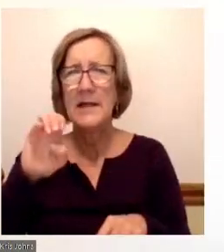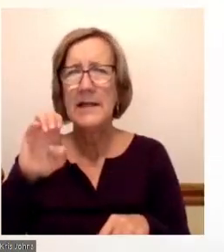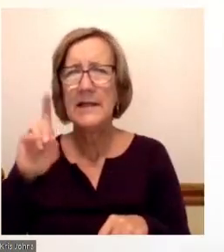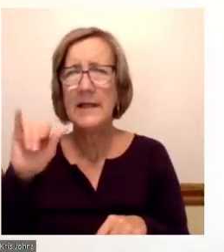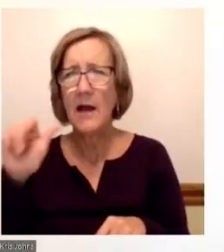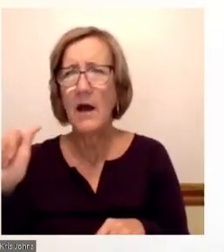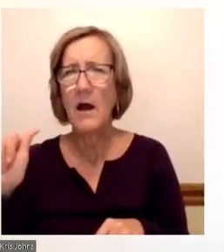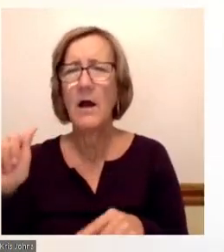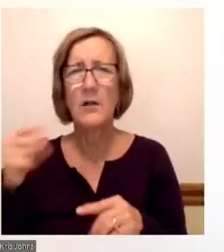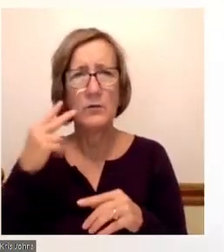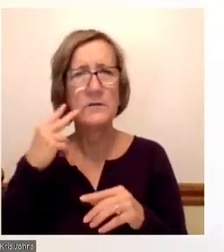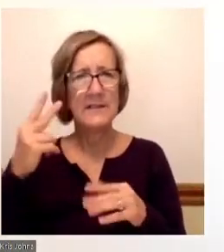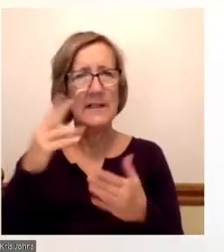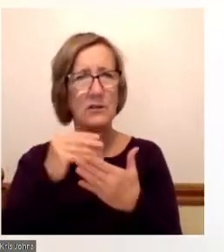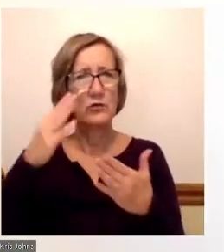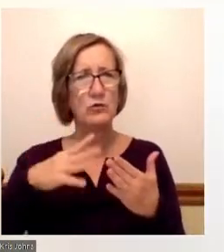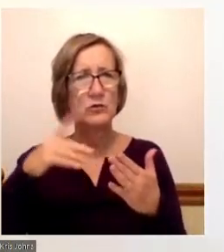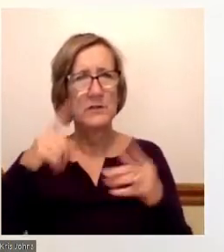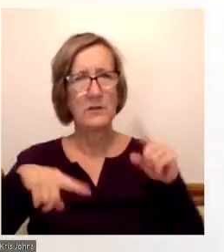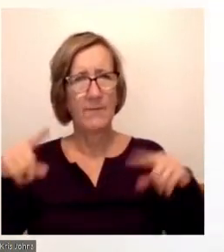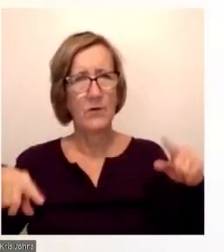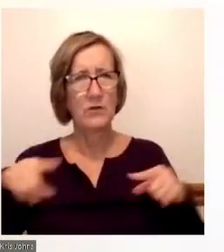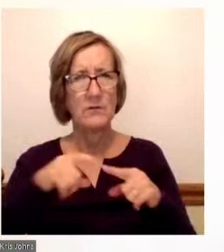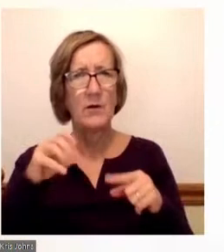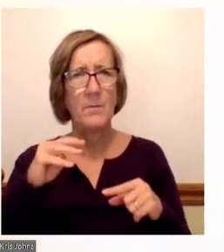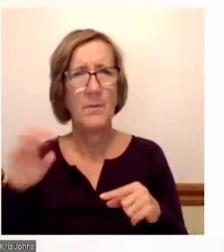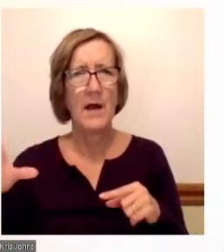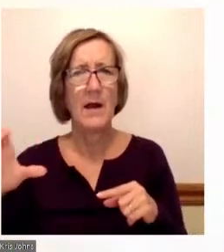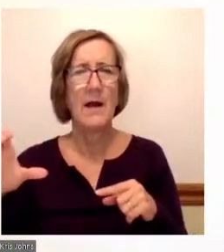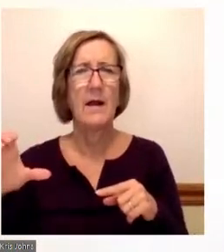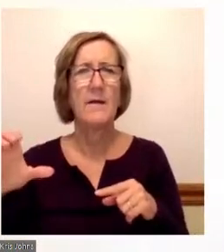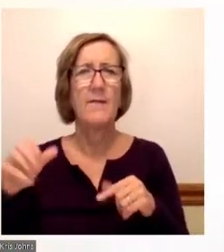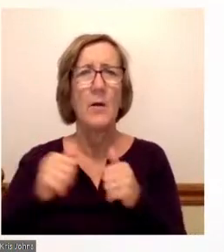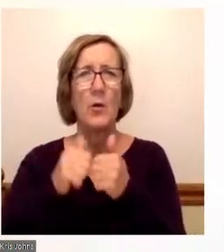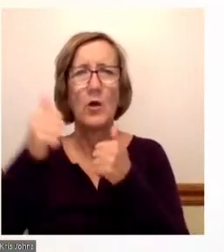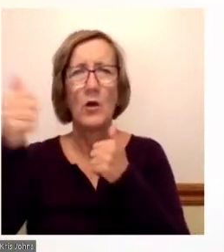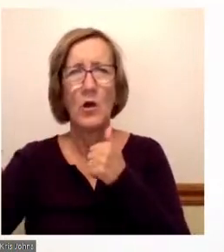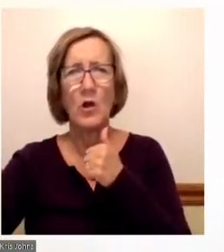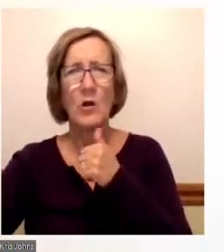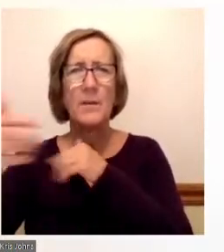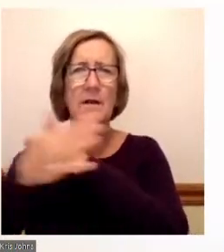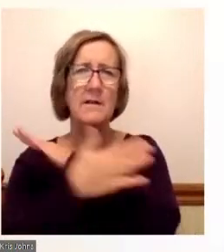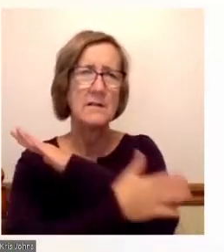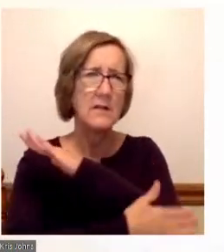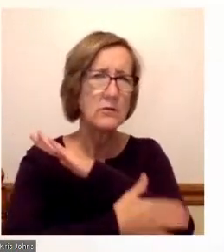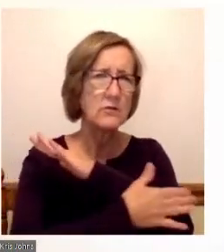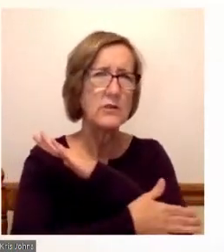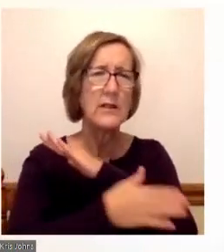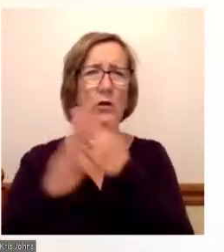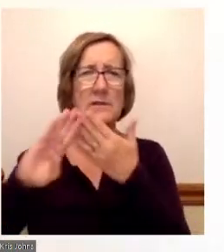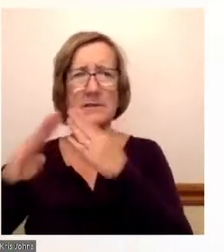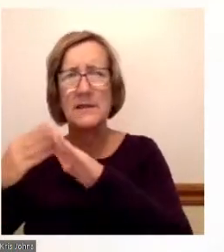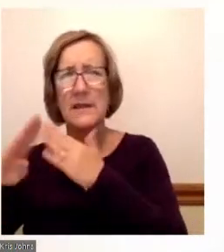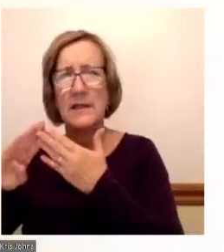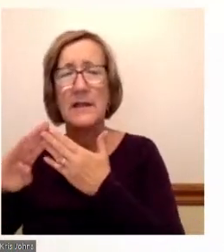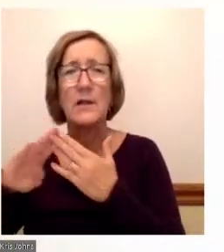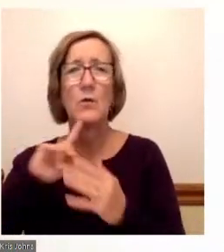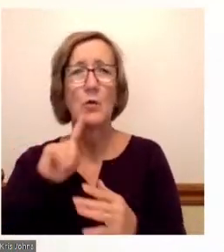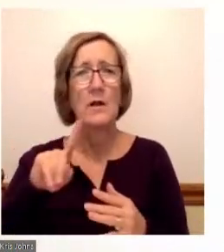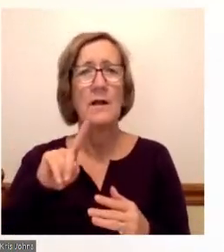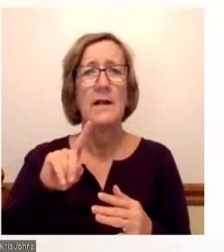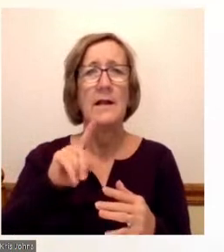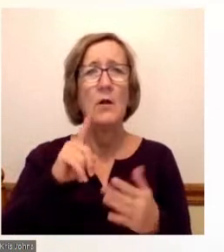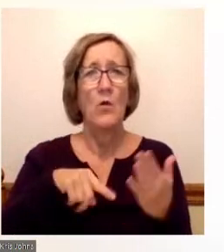And I think from that, there's opportunities from the urban to the rural districts just to continue to open the door and do what Mott does best, which is be a welcoming